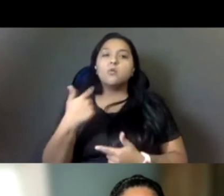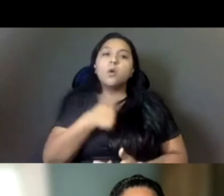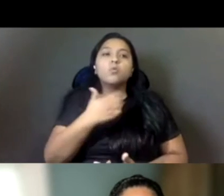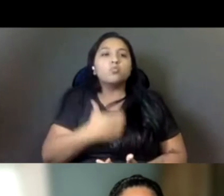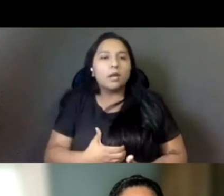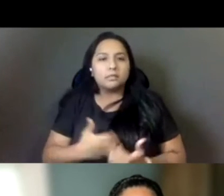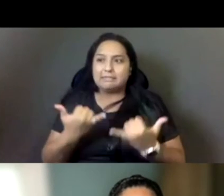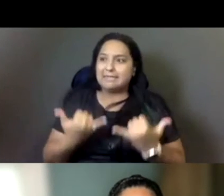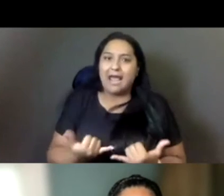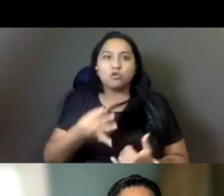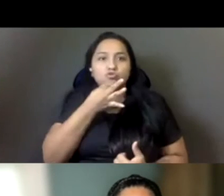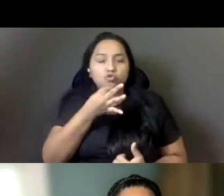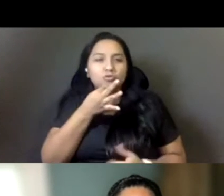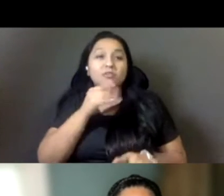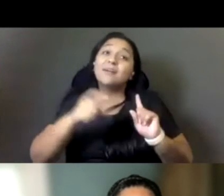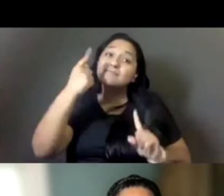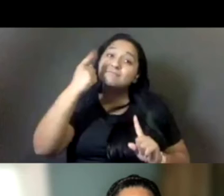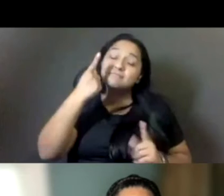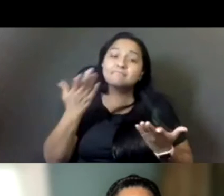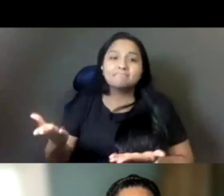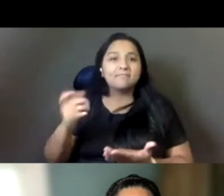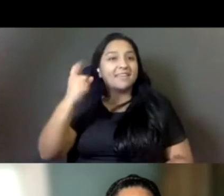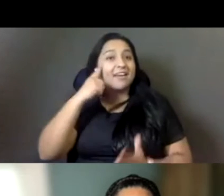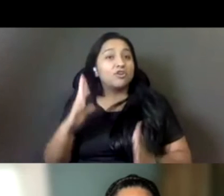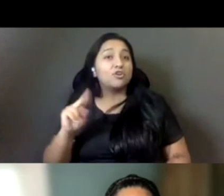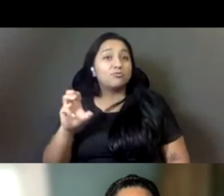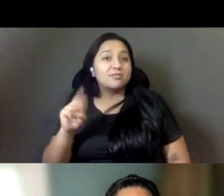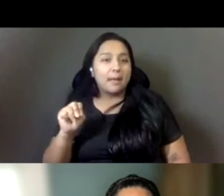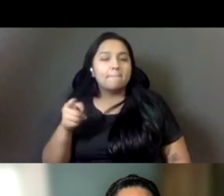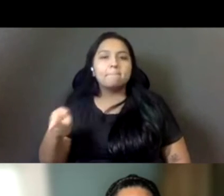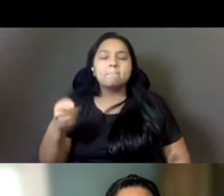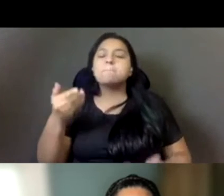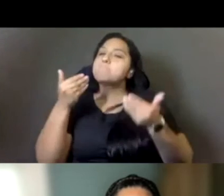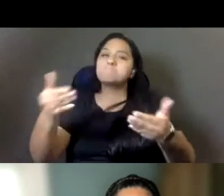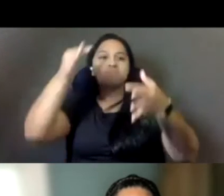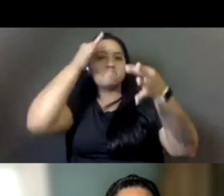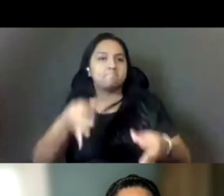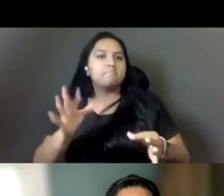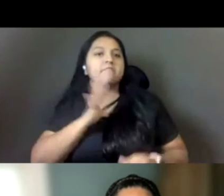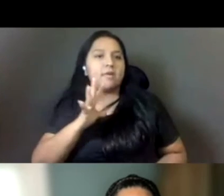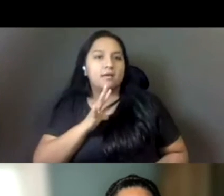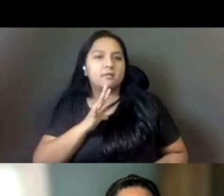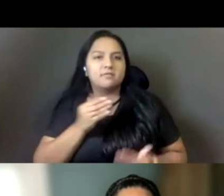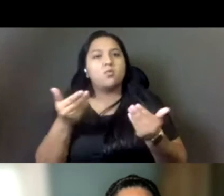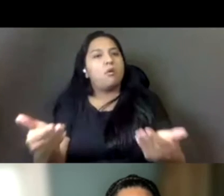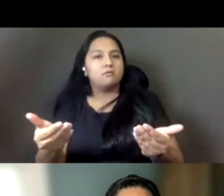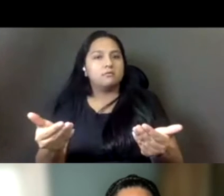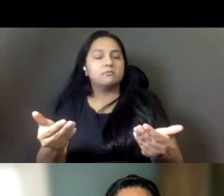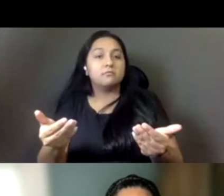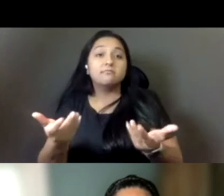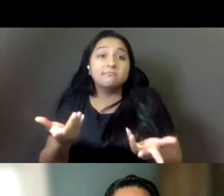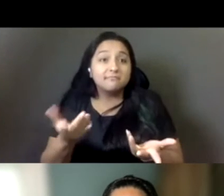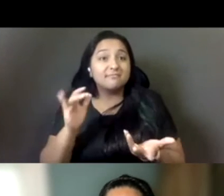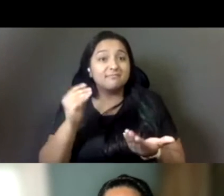Governor Newsom, the governor who actually put this into, okay, the state's going to move forward and do this right. Um, then